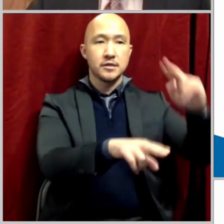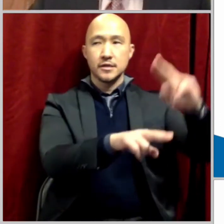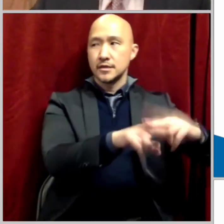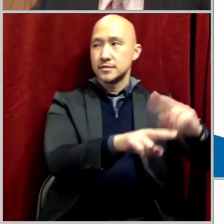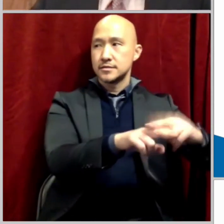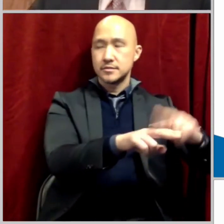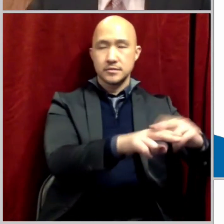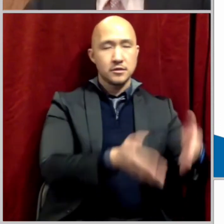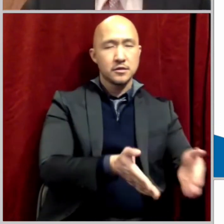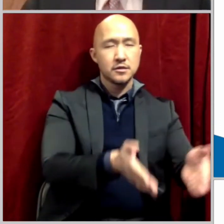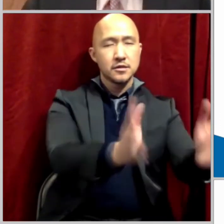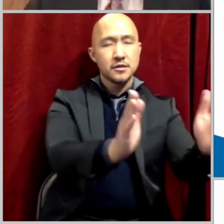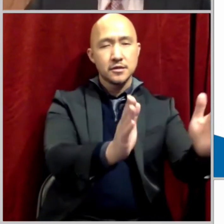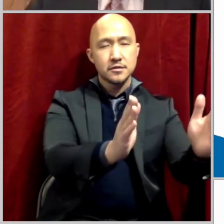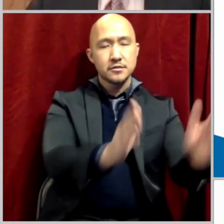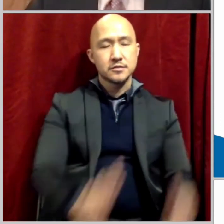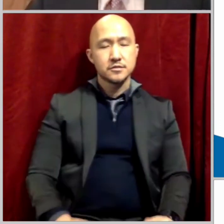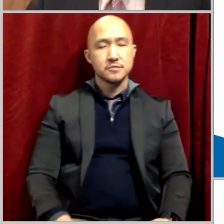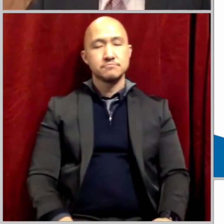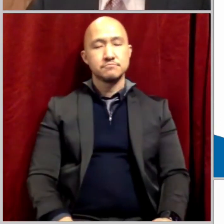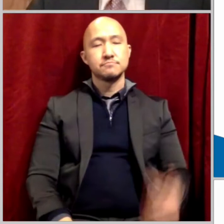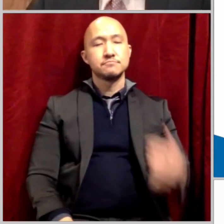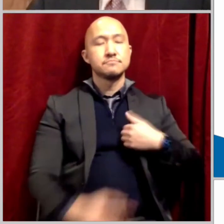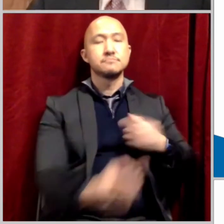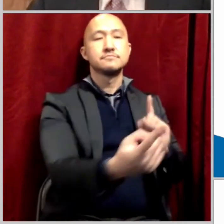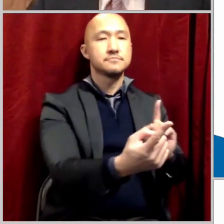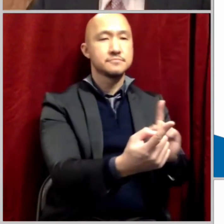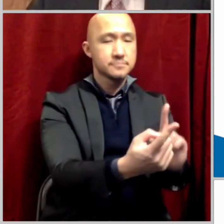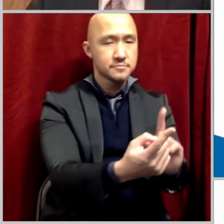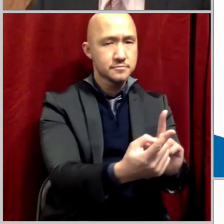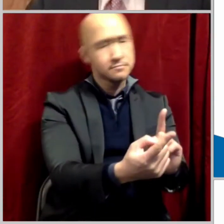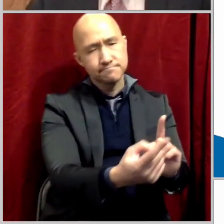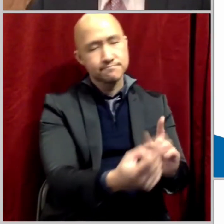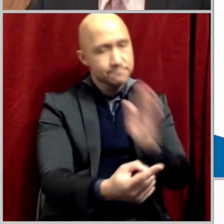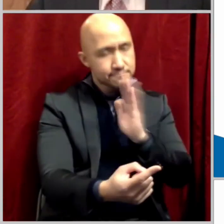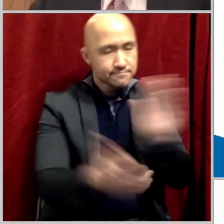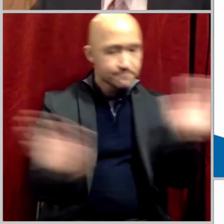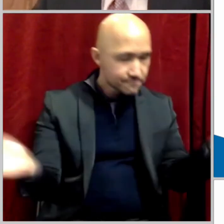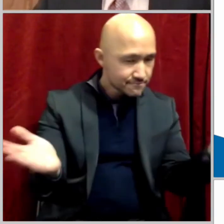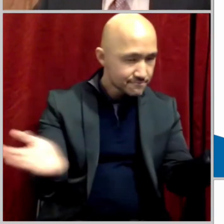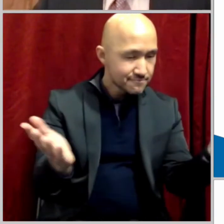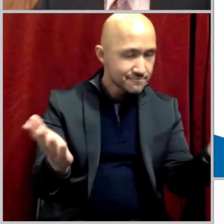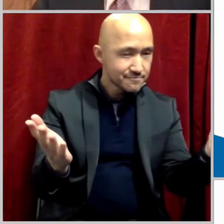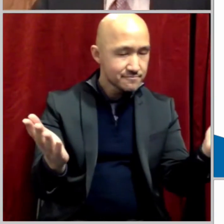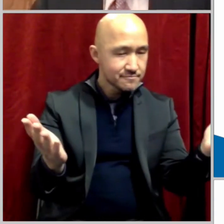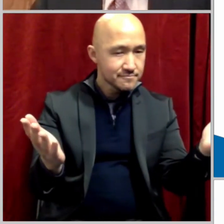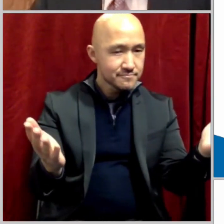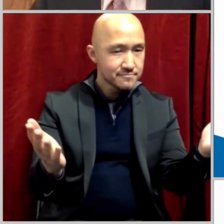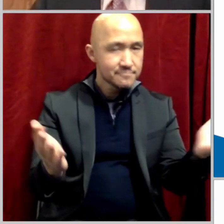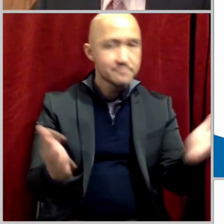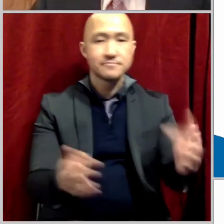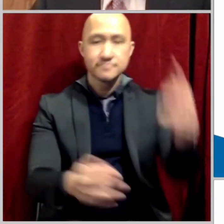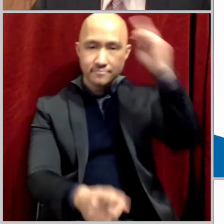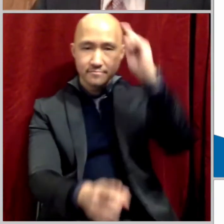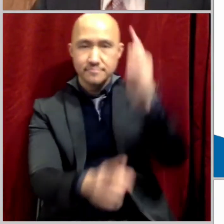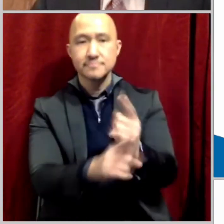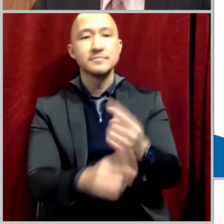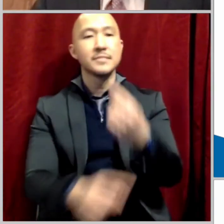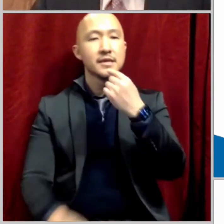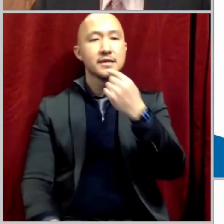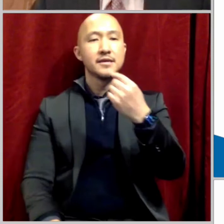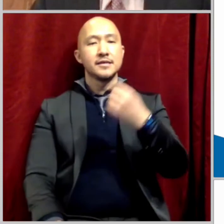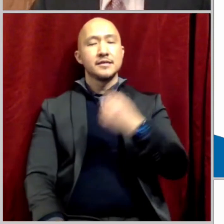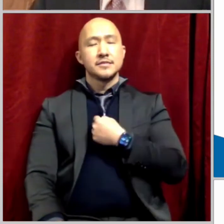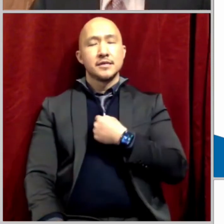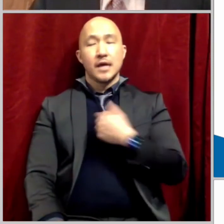quietly. So I said, let me go over to encourage him. And in conversation, the brother said that I'm just sitting here for a few minutes just to